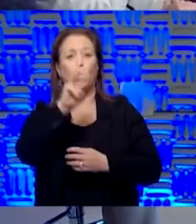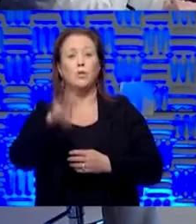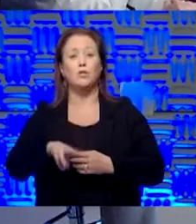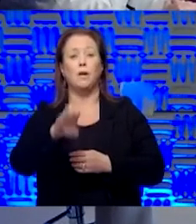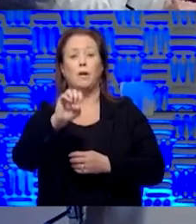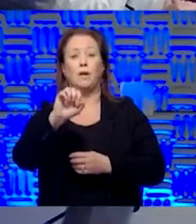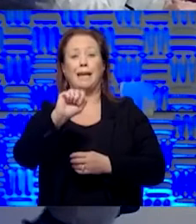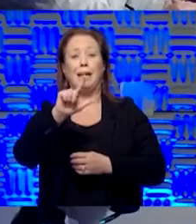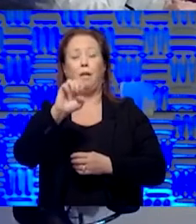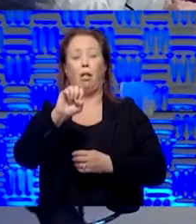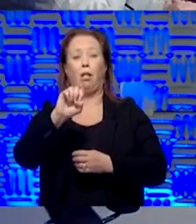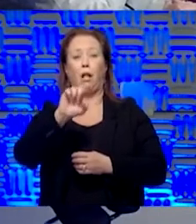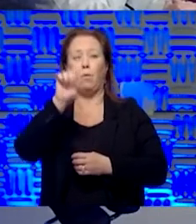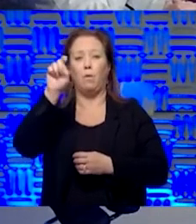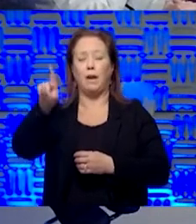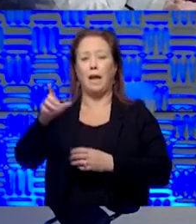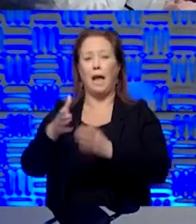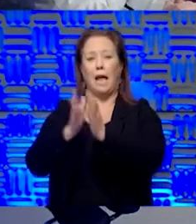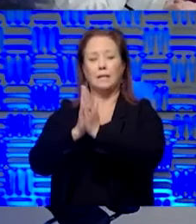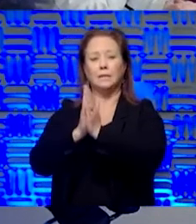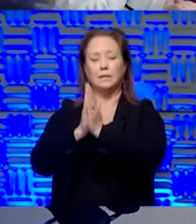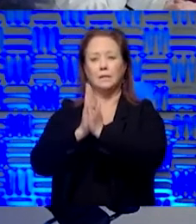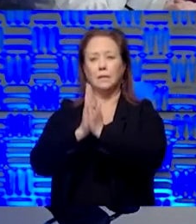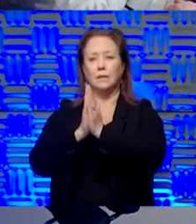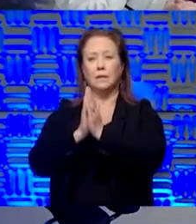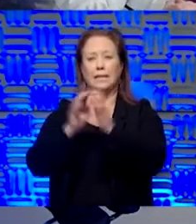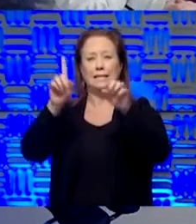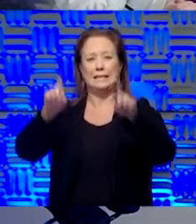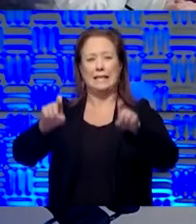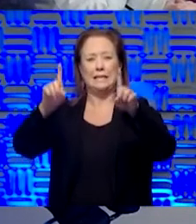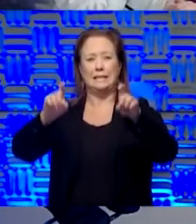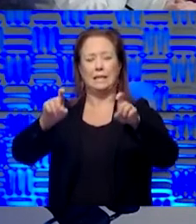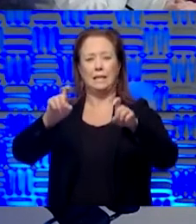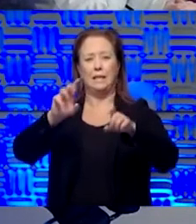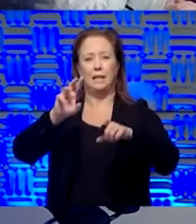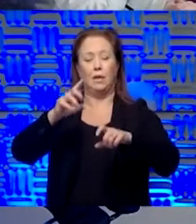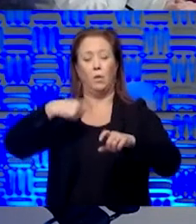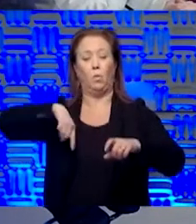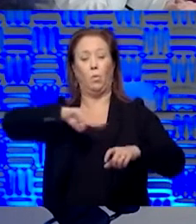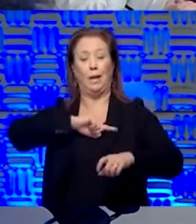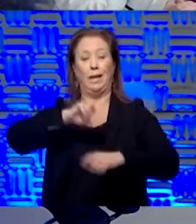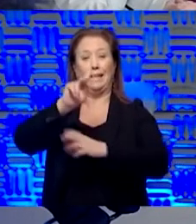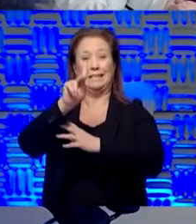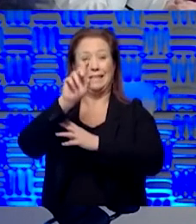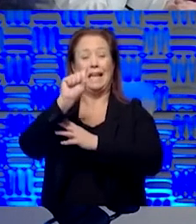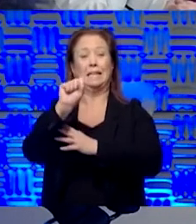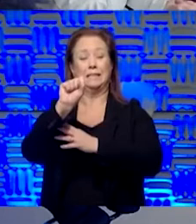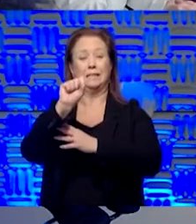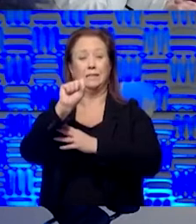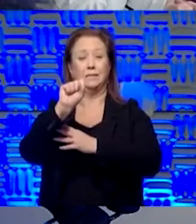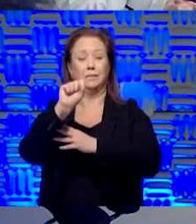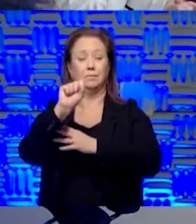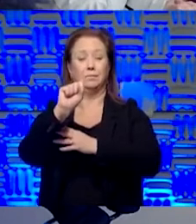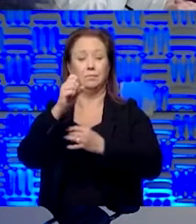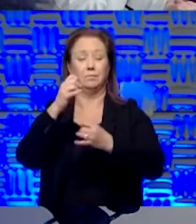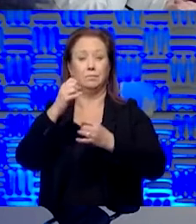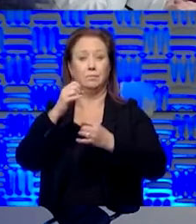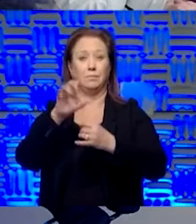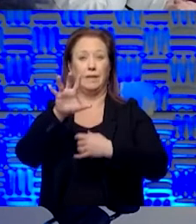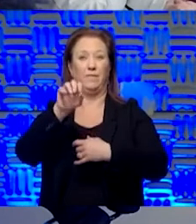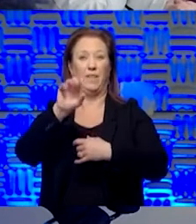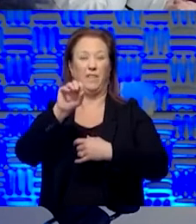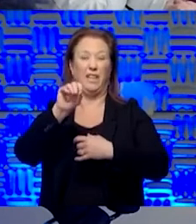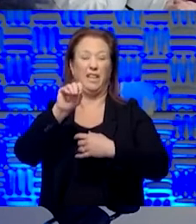Eagle. Um, I wanted to ask about testing and us being ranked last in the last in the U S in, in